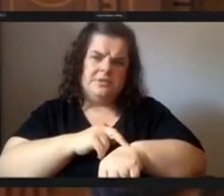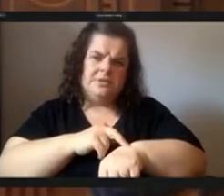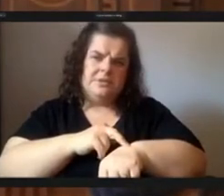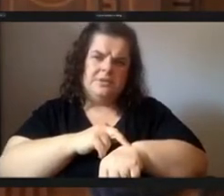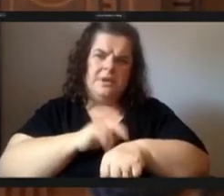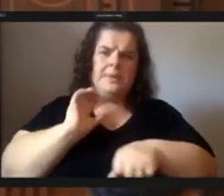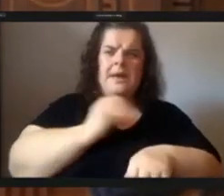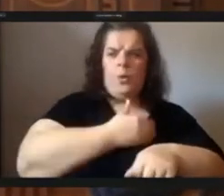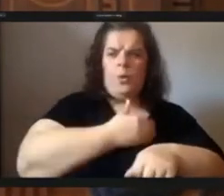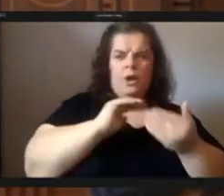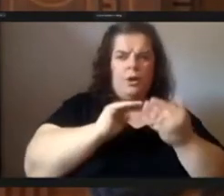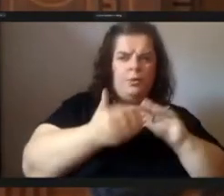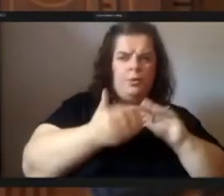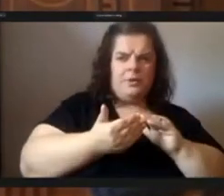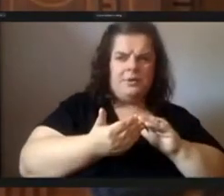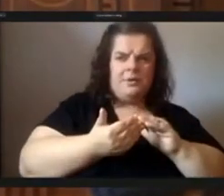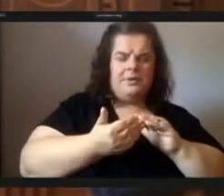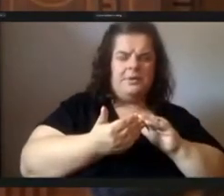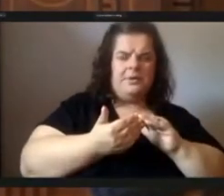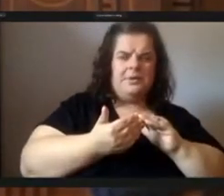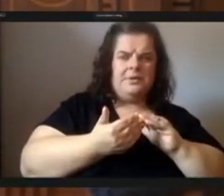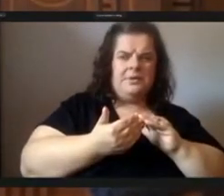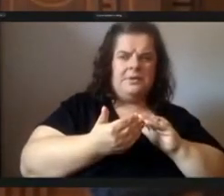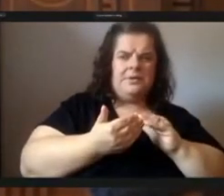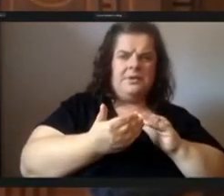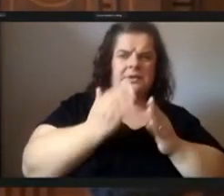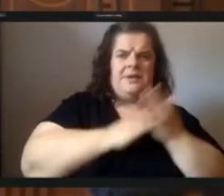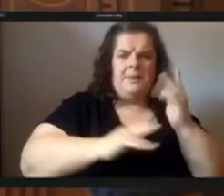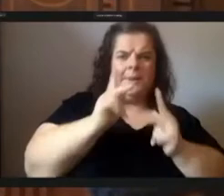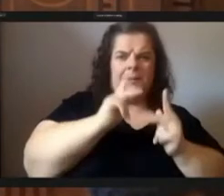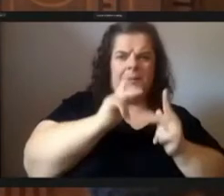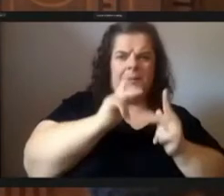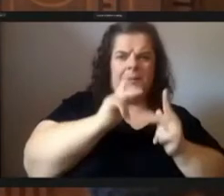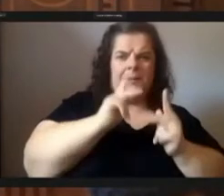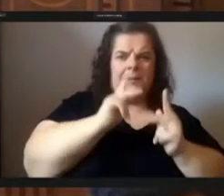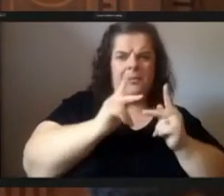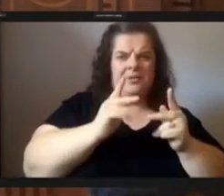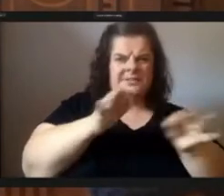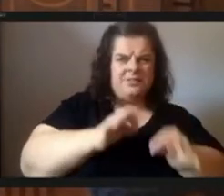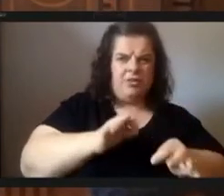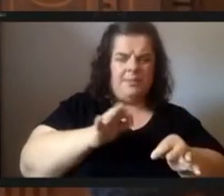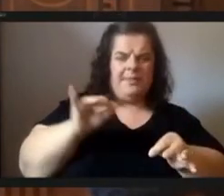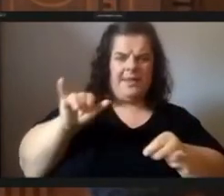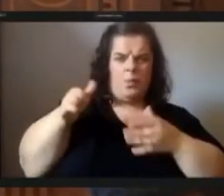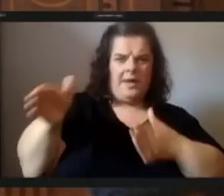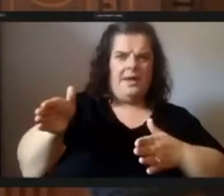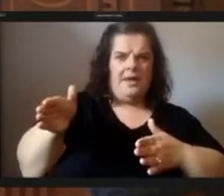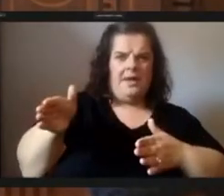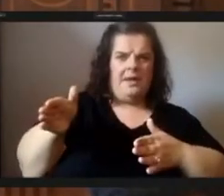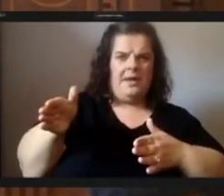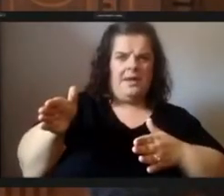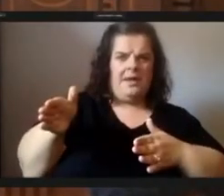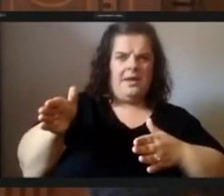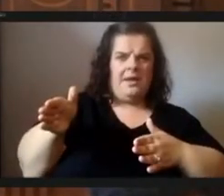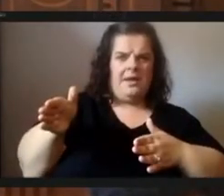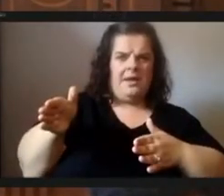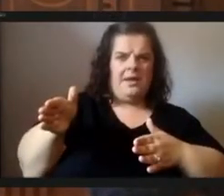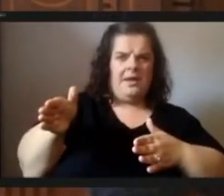which some people like to describe that way there's nothing natural about it